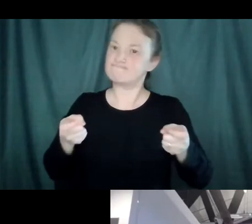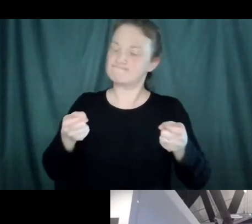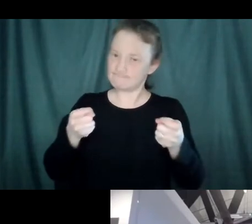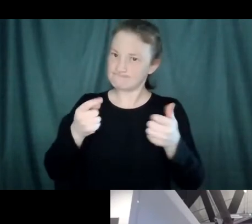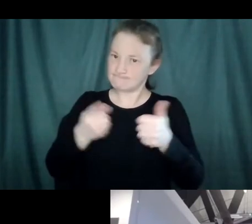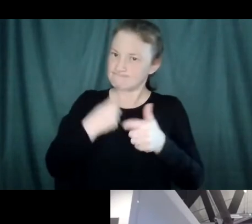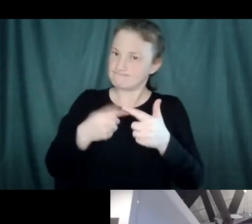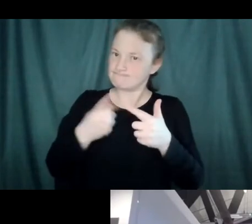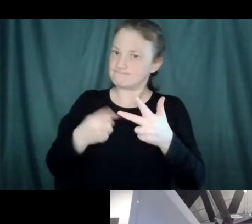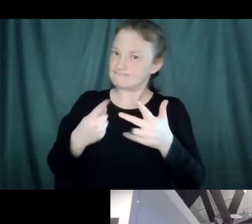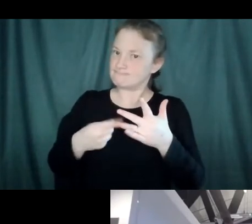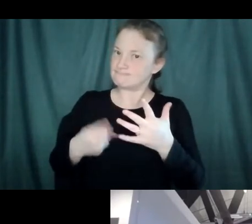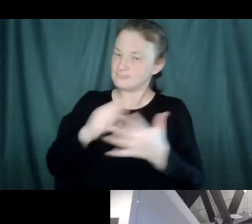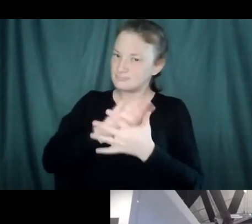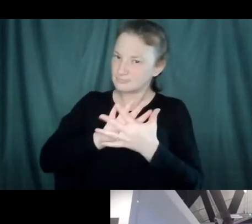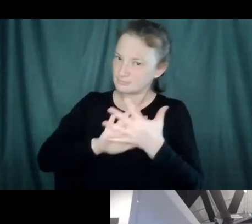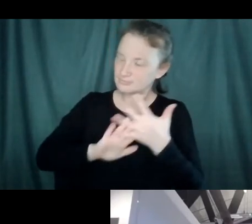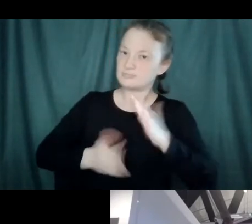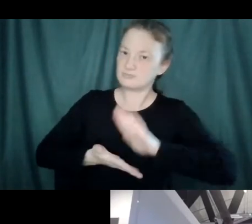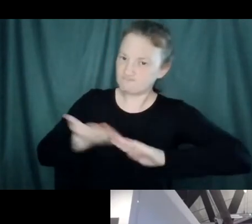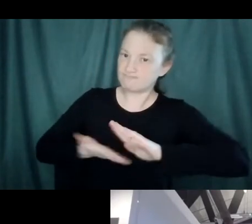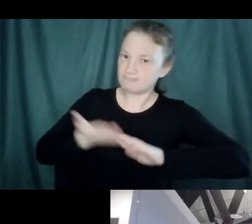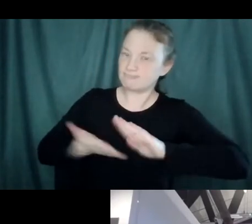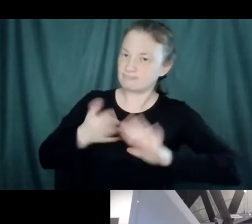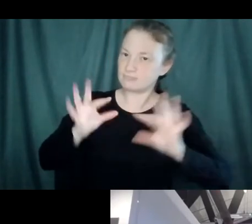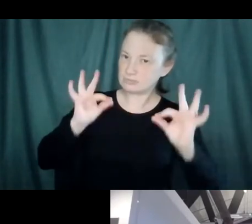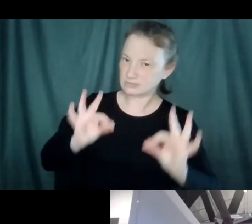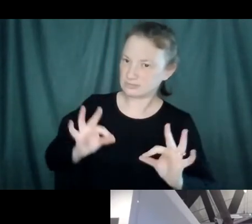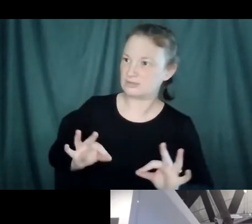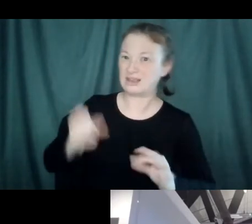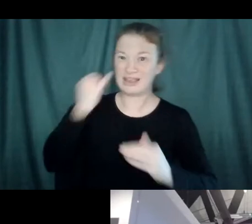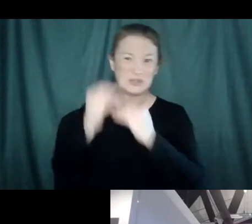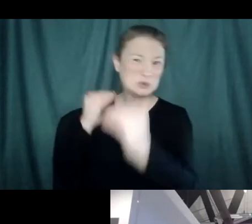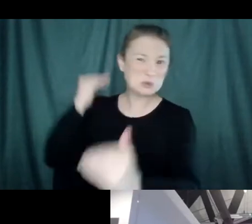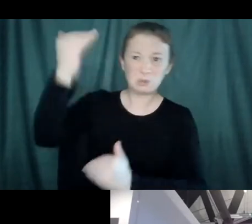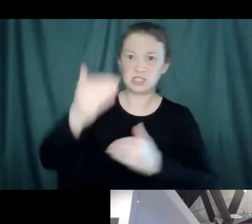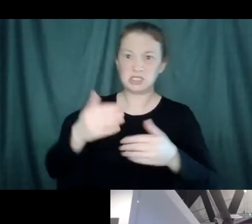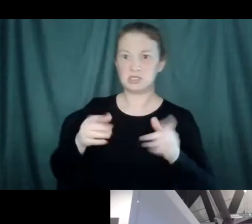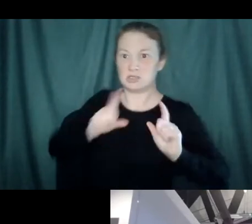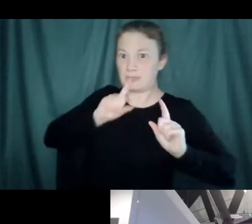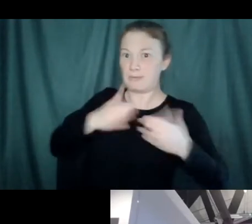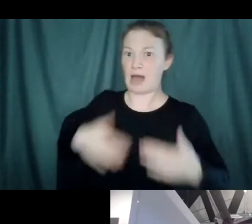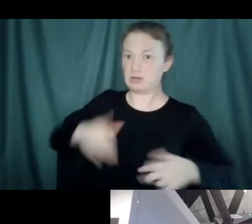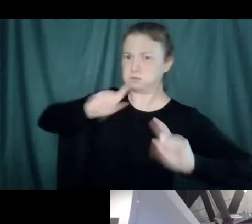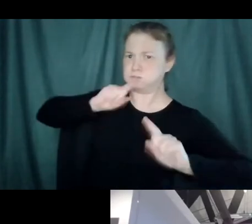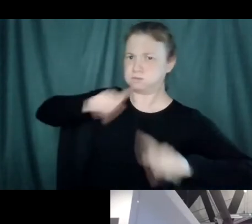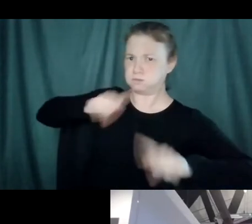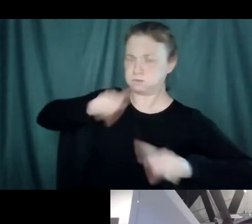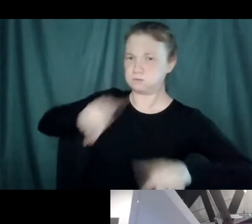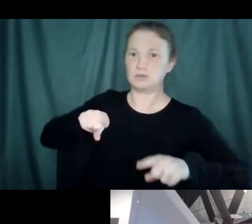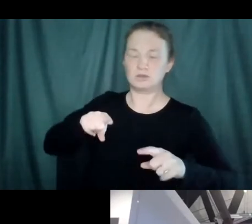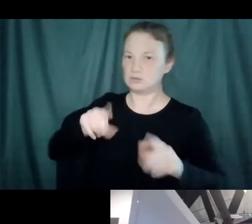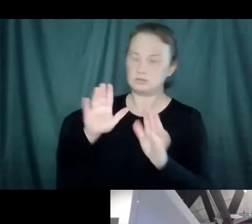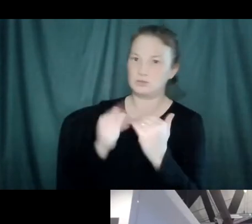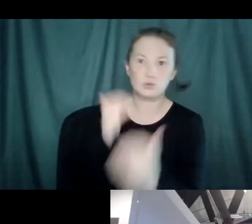and linked together because you can't not have it work, you'll die. And you can't have it work too well, you'll